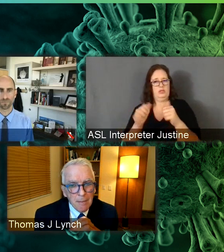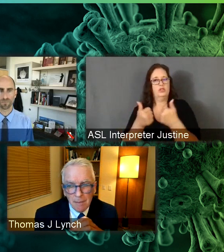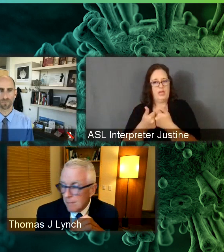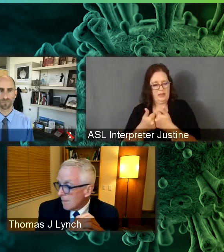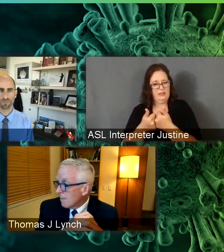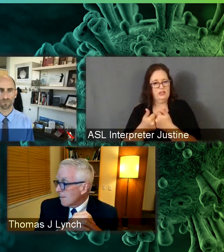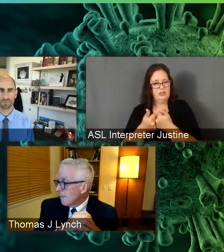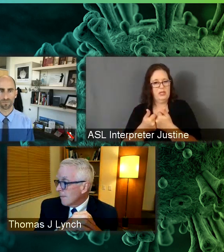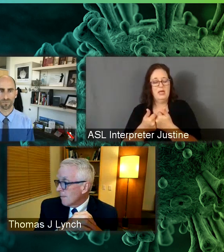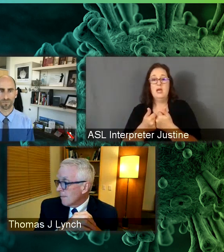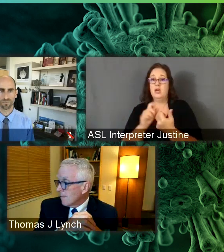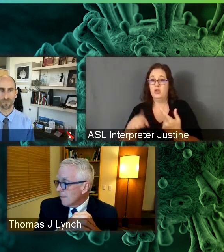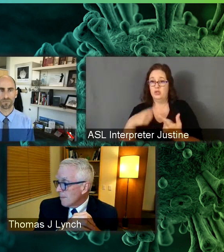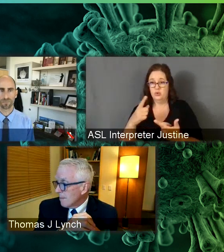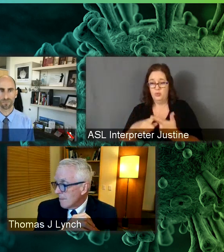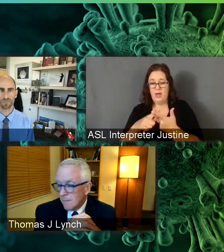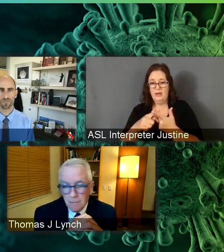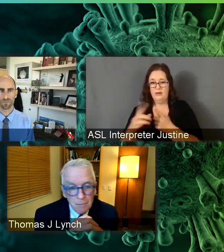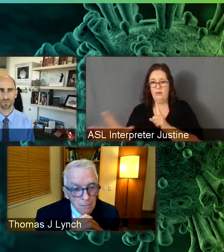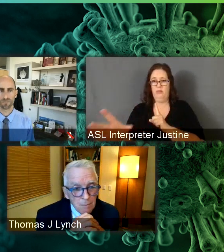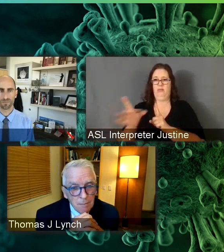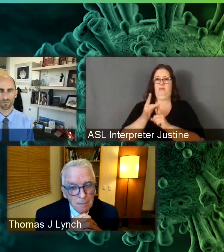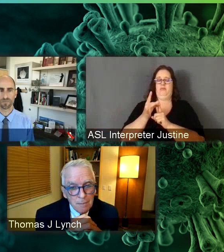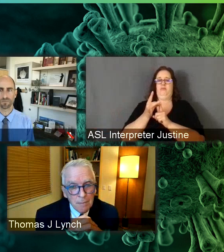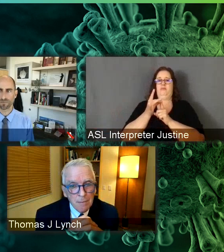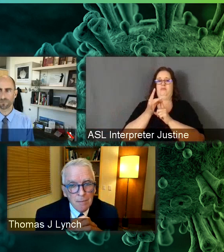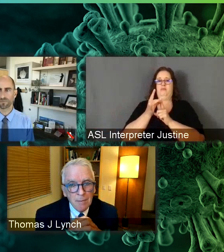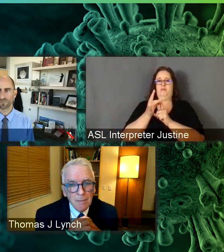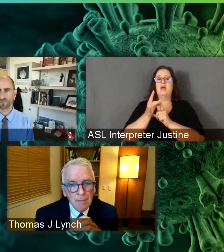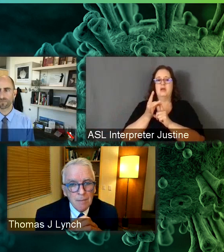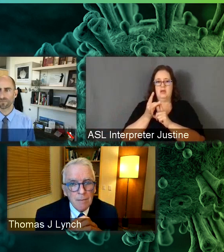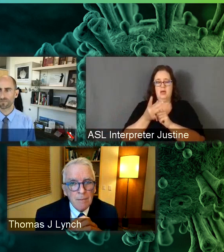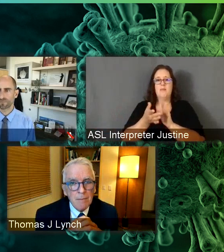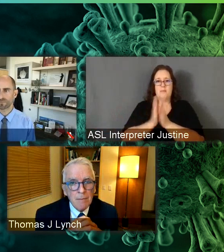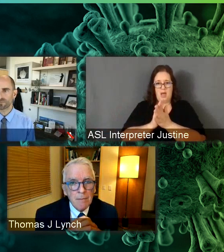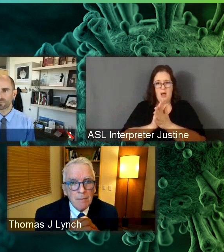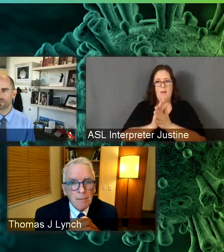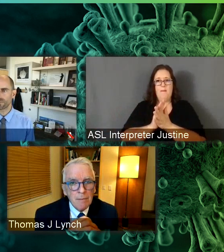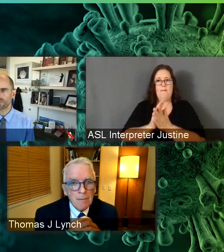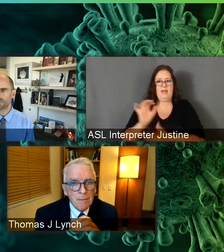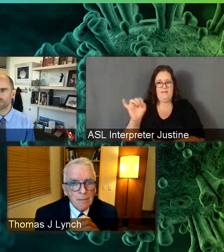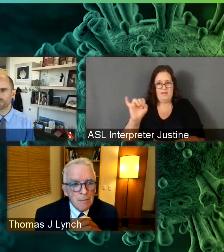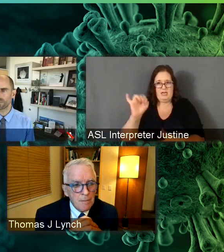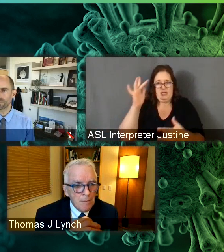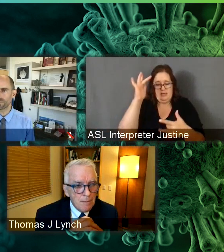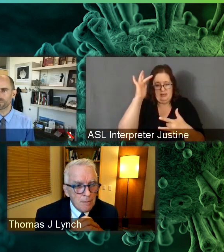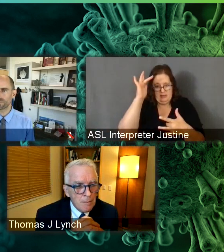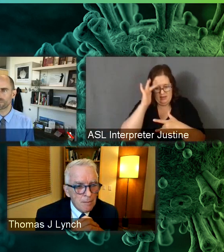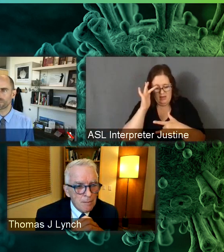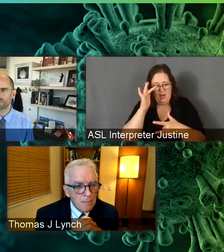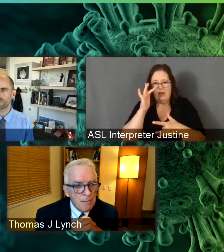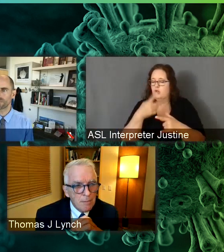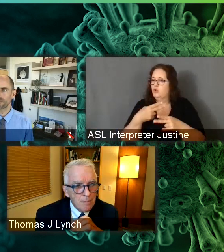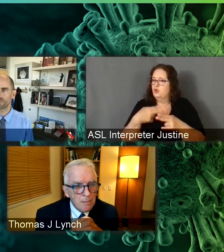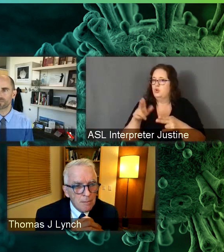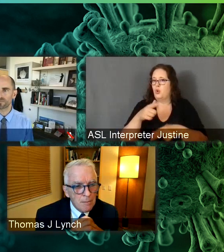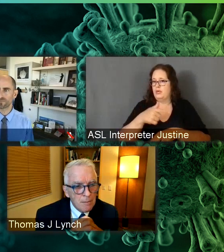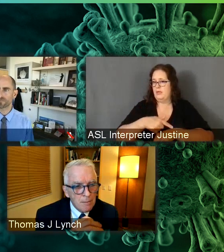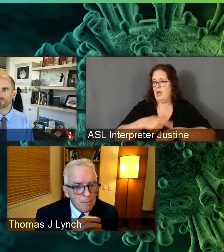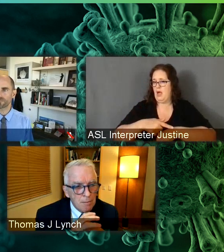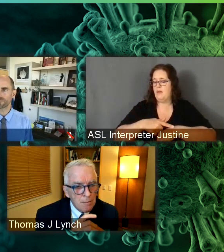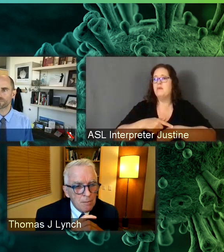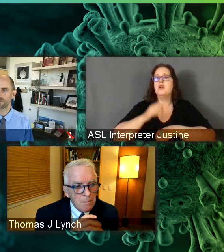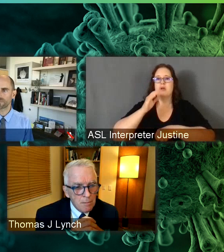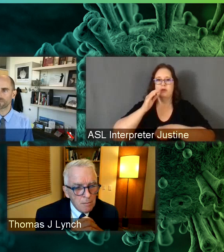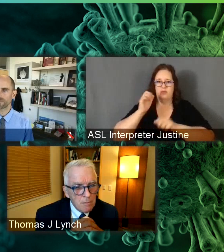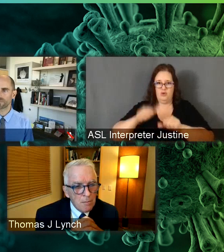kind of ramp to infection more quickly, it makes that kind of that timeline that you have to follow to to quarantine and isolate even